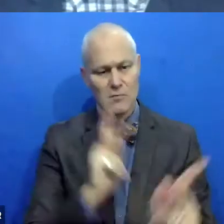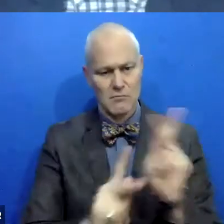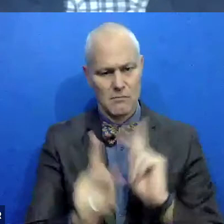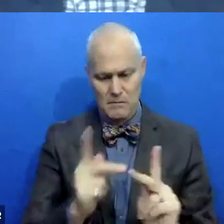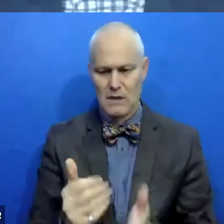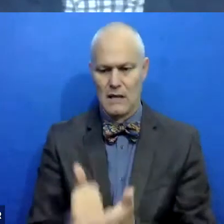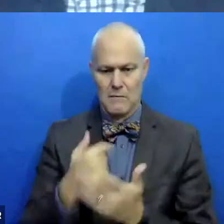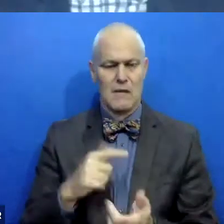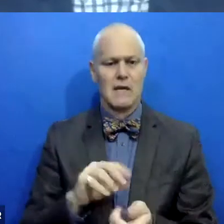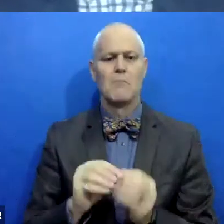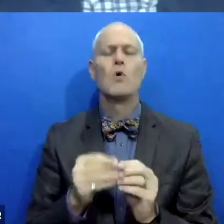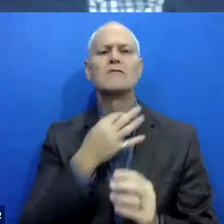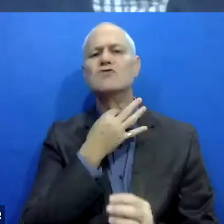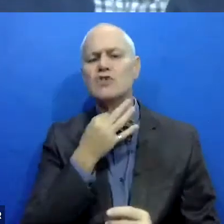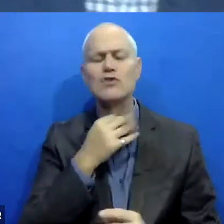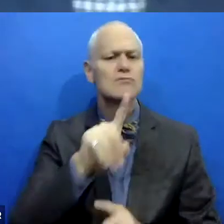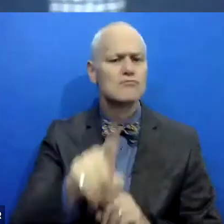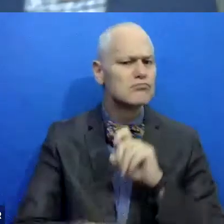a lot more curious about a lot of things.